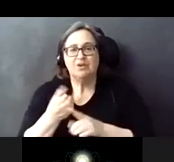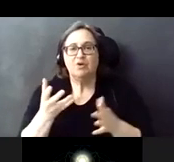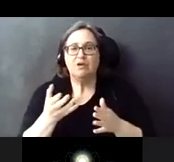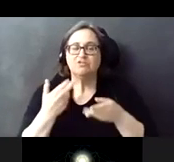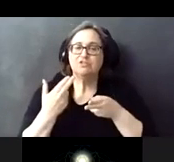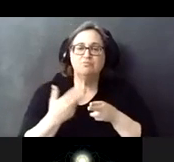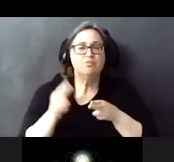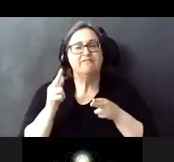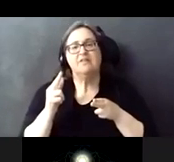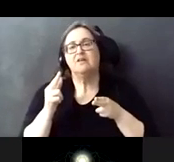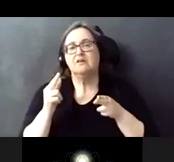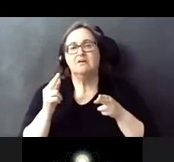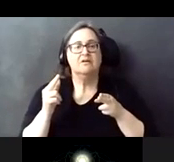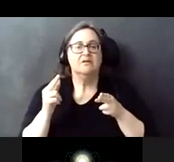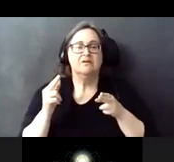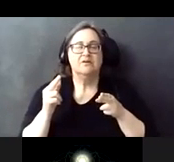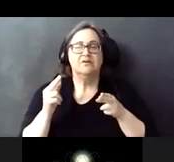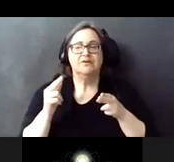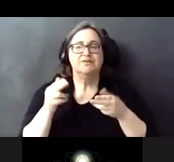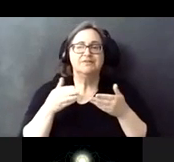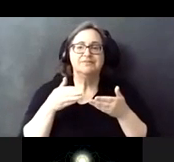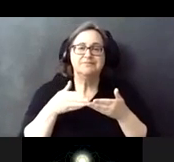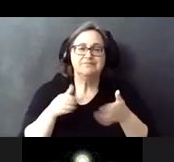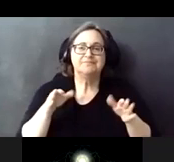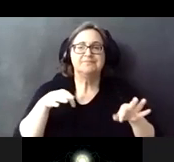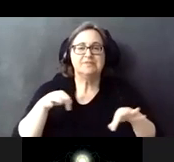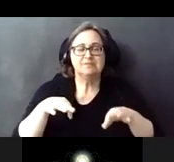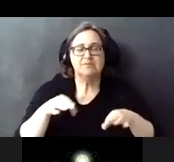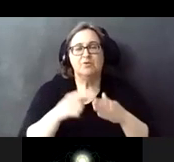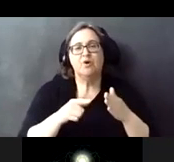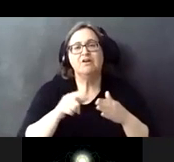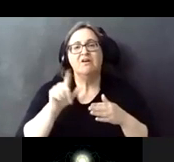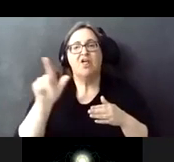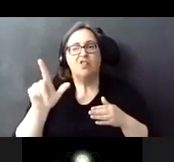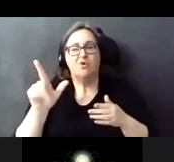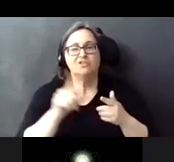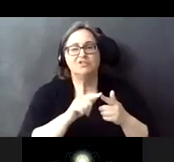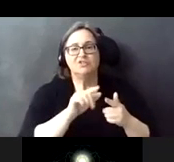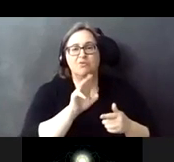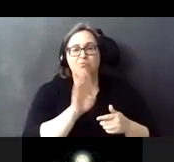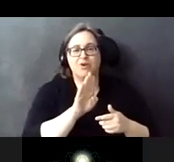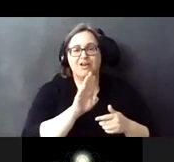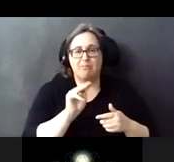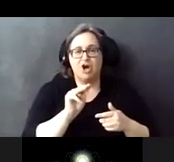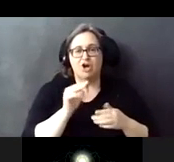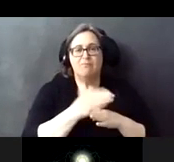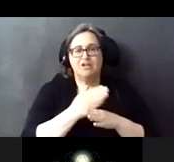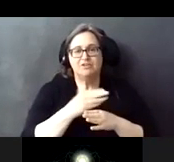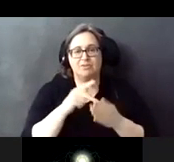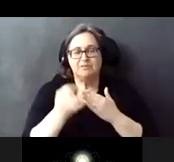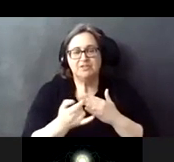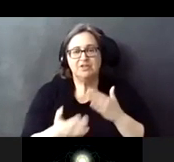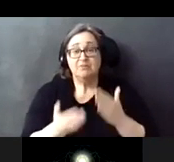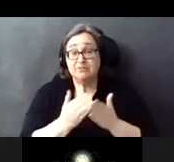moment to do an overview of what the Lawrence to Bryn Mawr modernization project actually is there. There may be